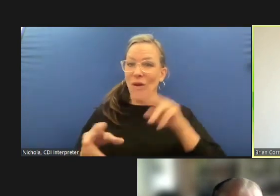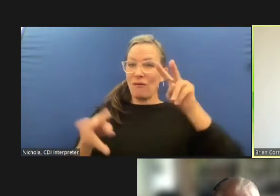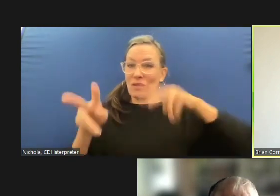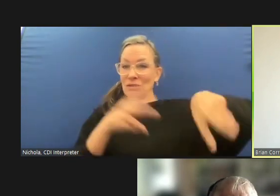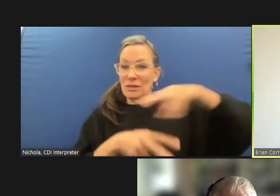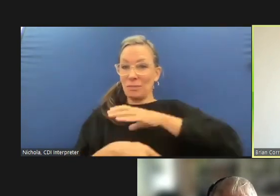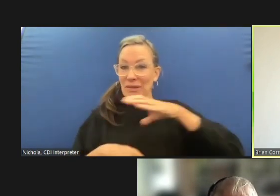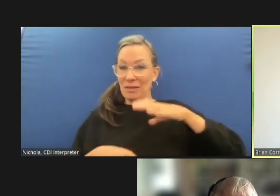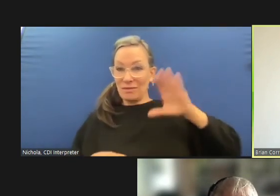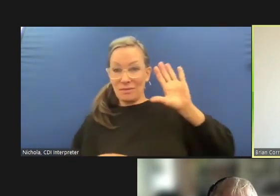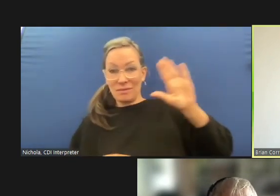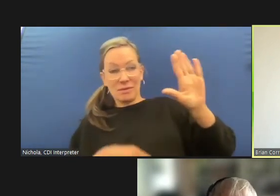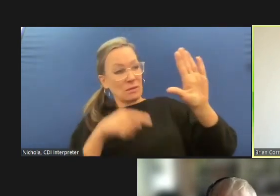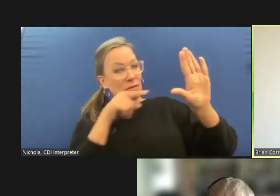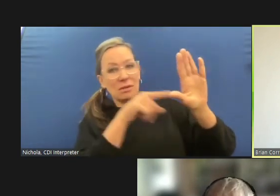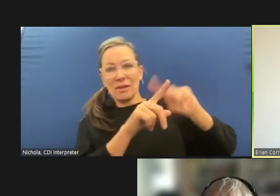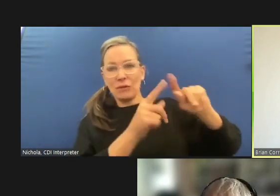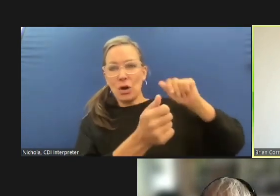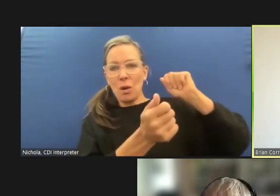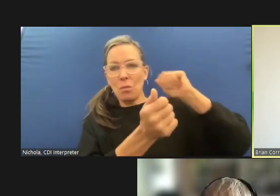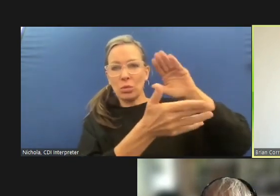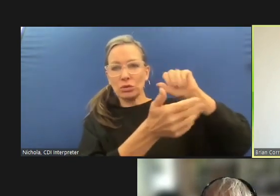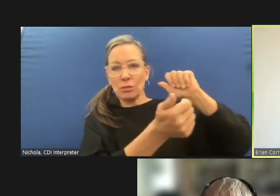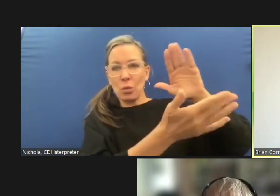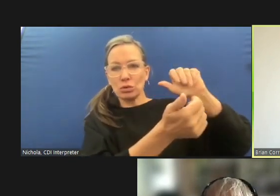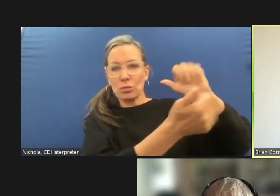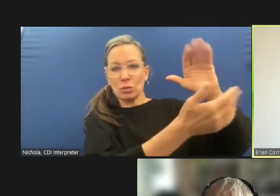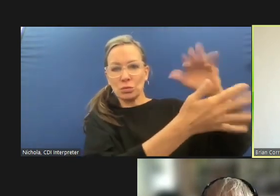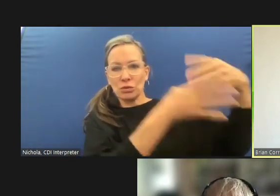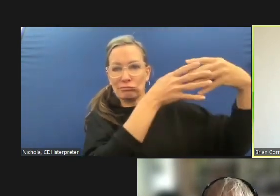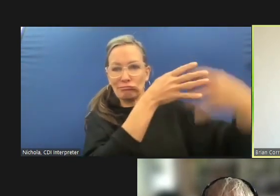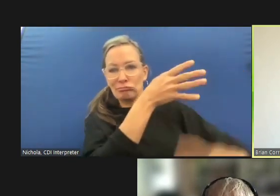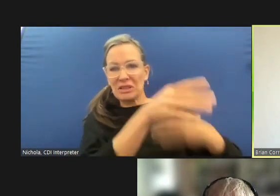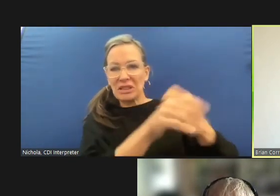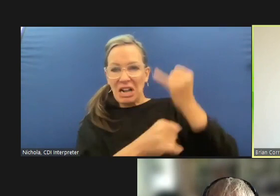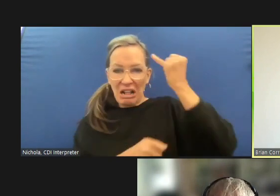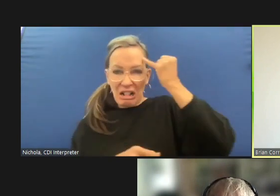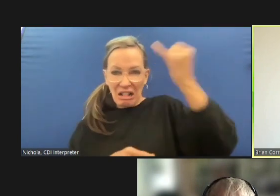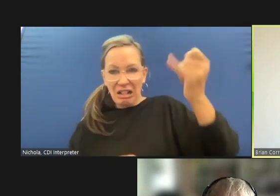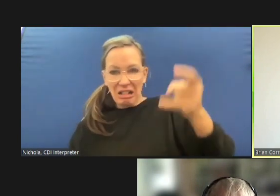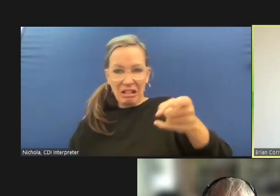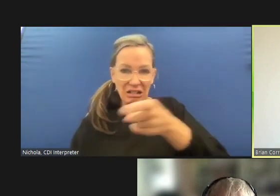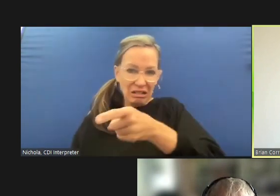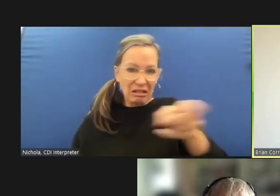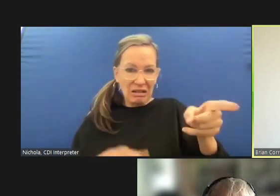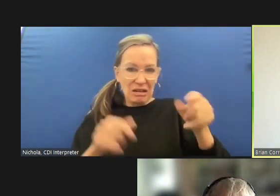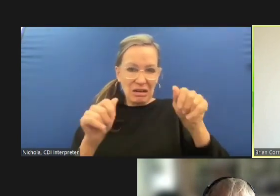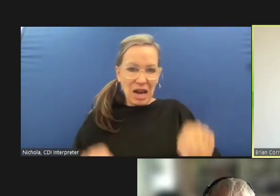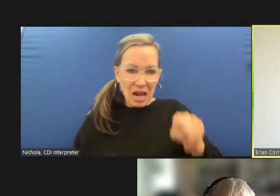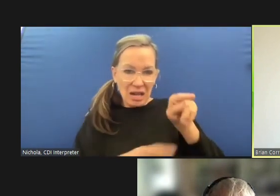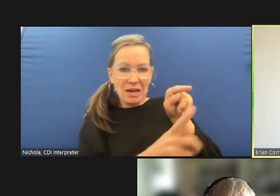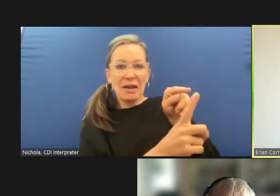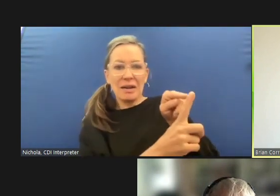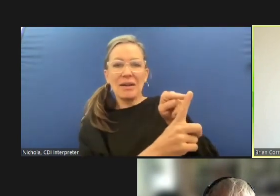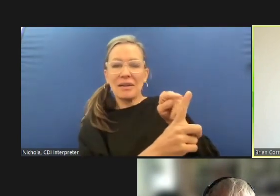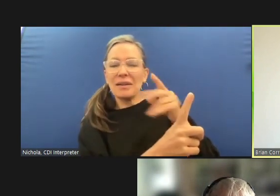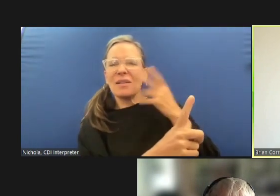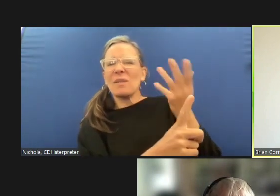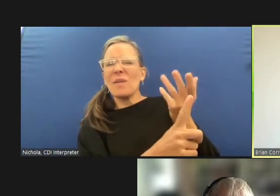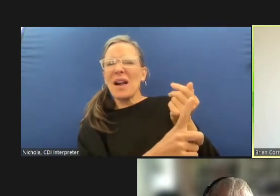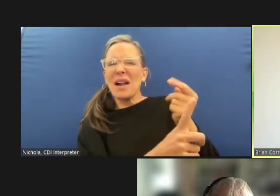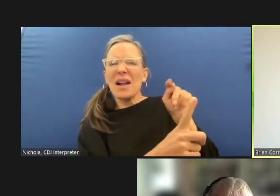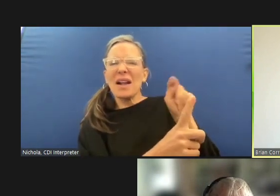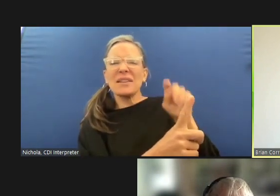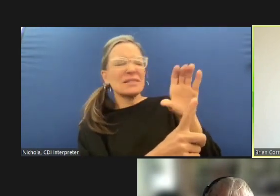practices in civilian oversight and that report is on is on the website as well as the executive summary which is a little